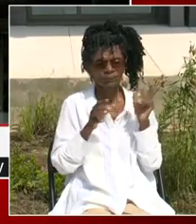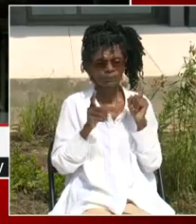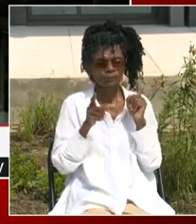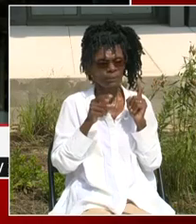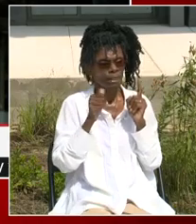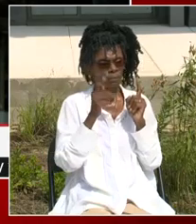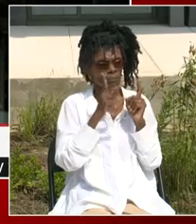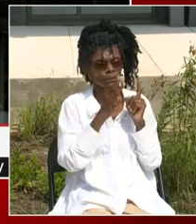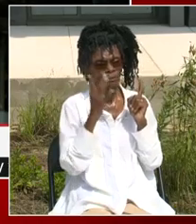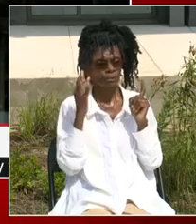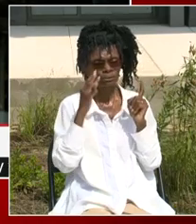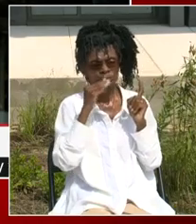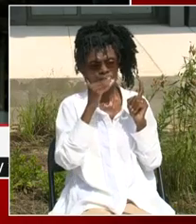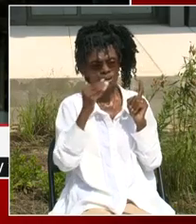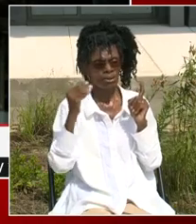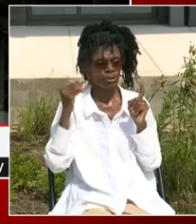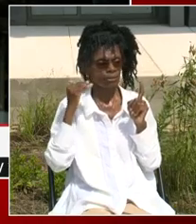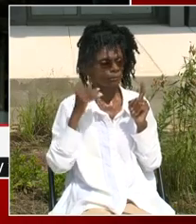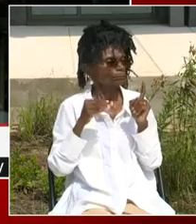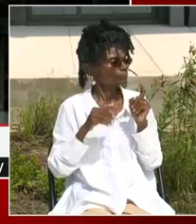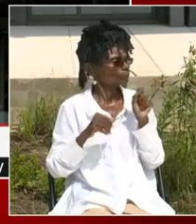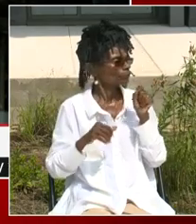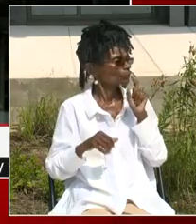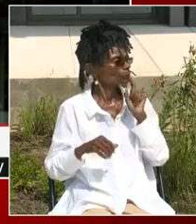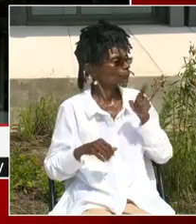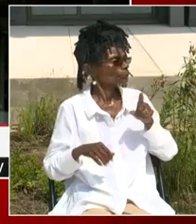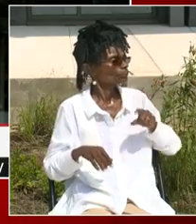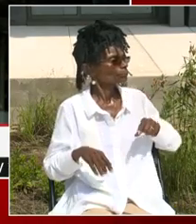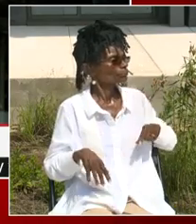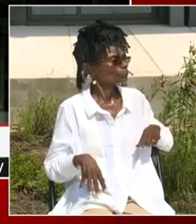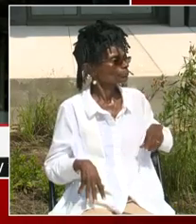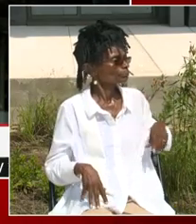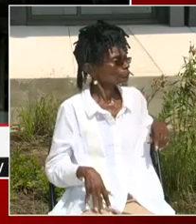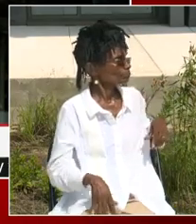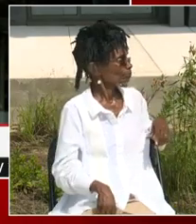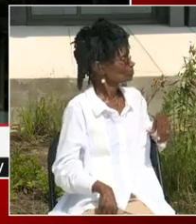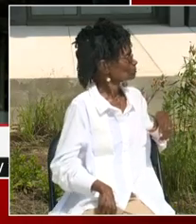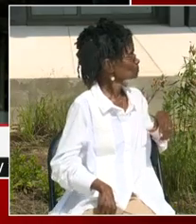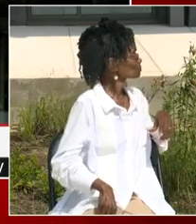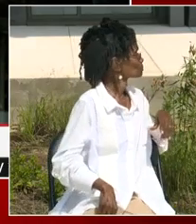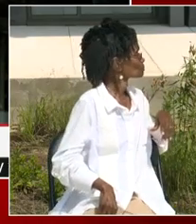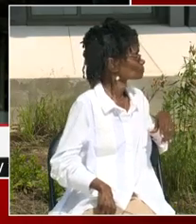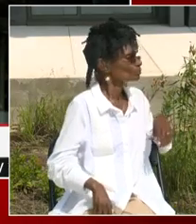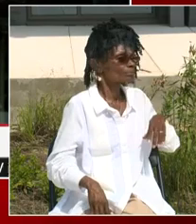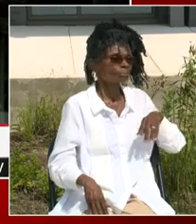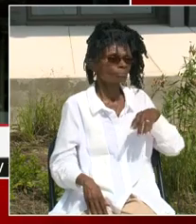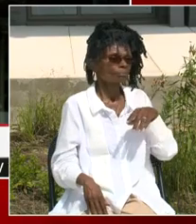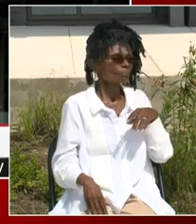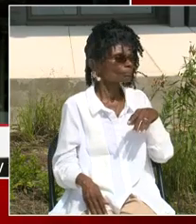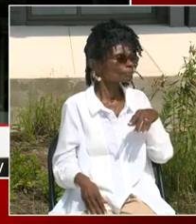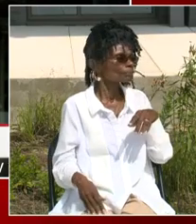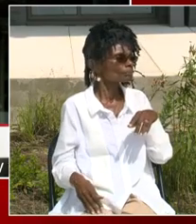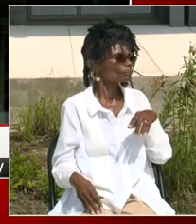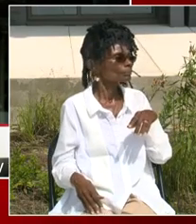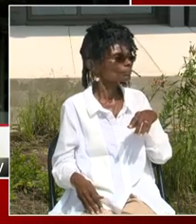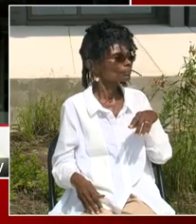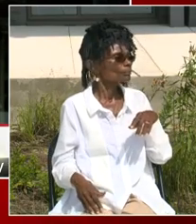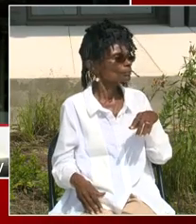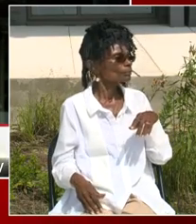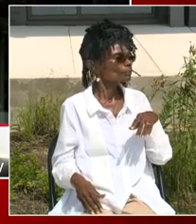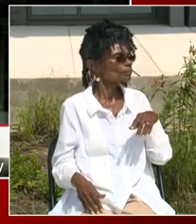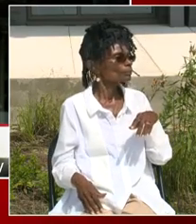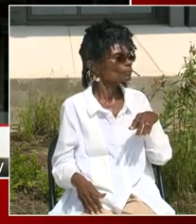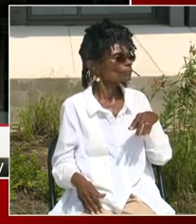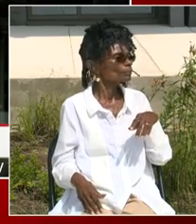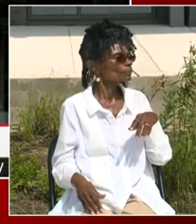regards to expanding the school options for public and charter school students. Considering that parents are pretty